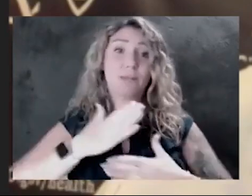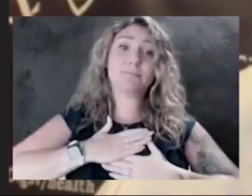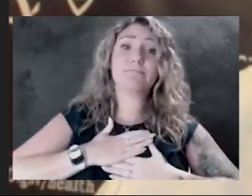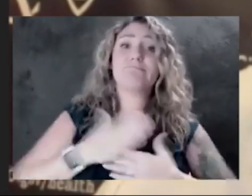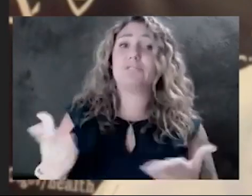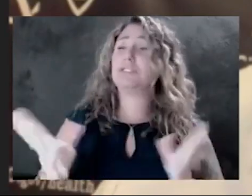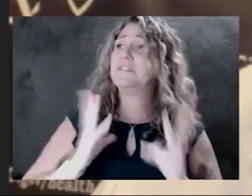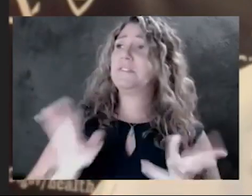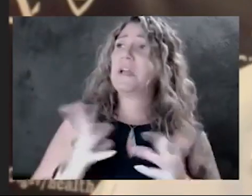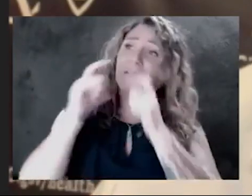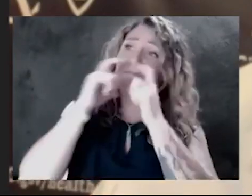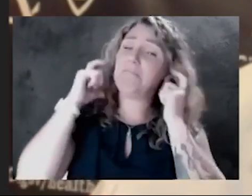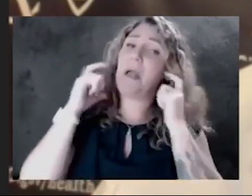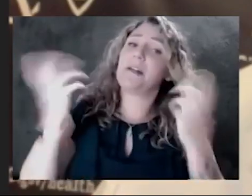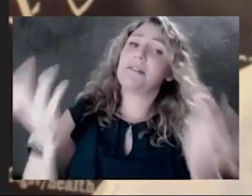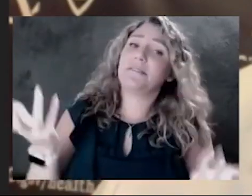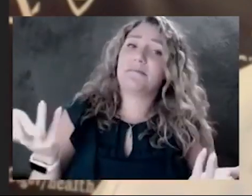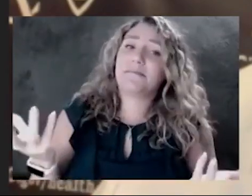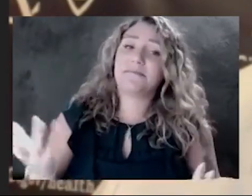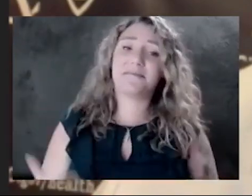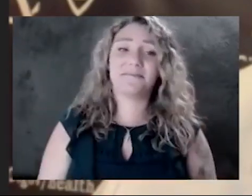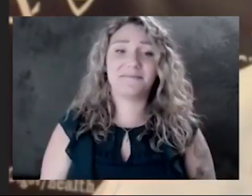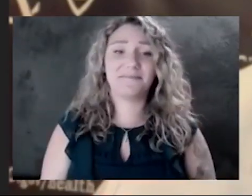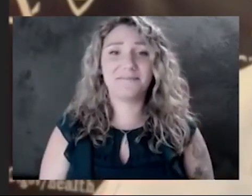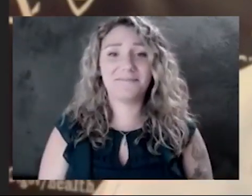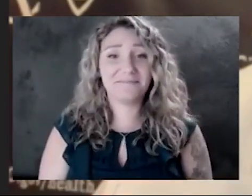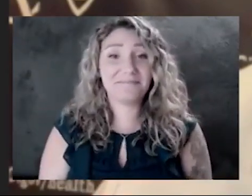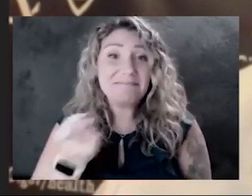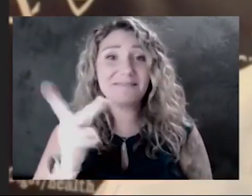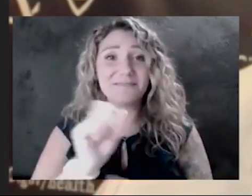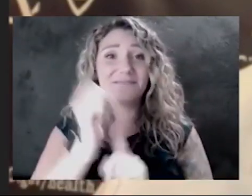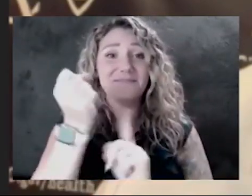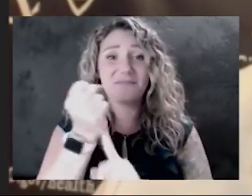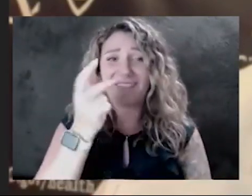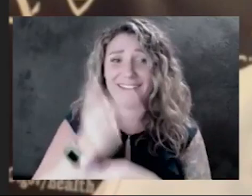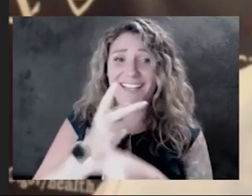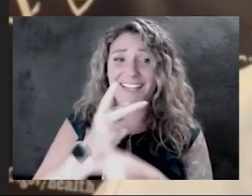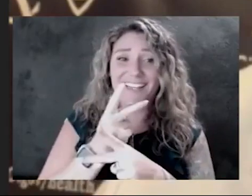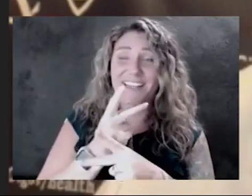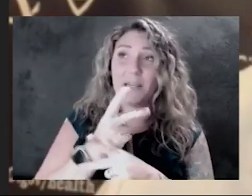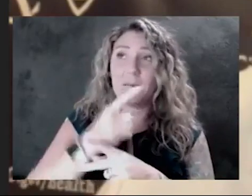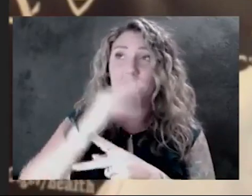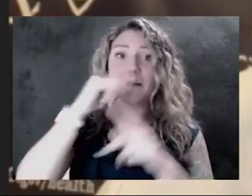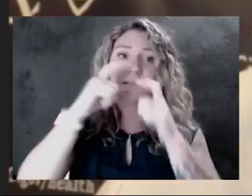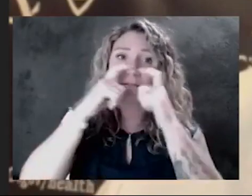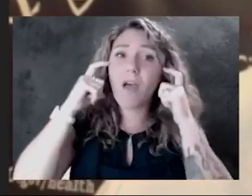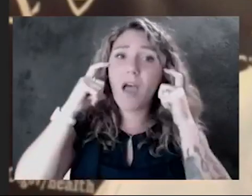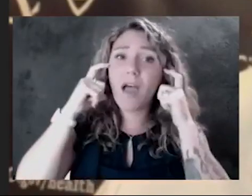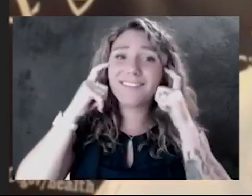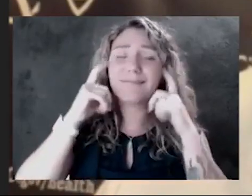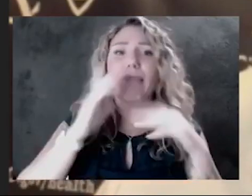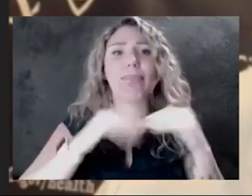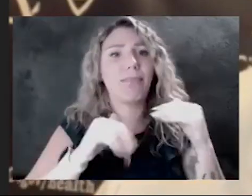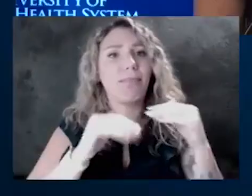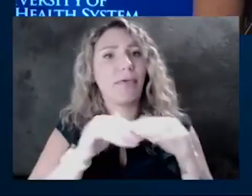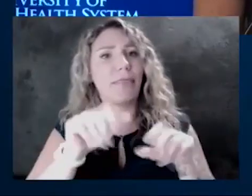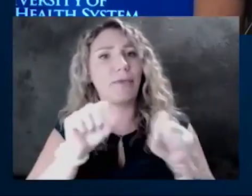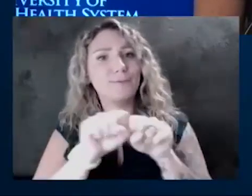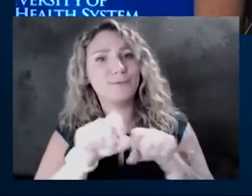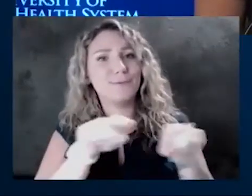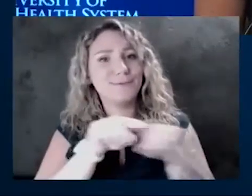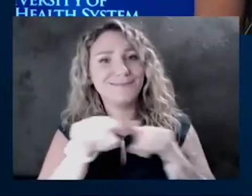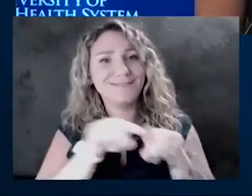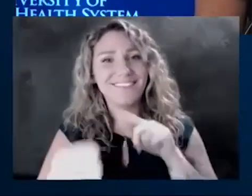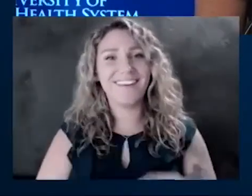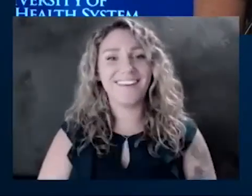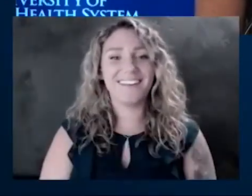because in some cases, it's easier to keep kids' masks on than it is their shoes and socks. That's a